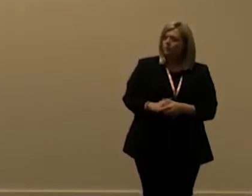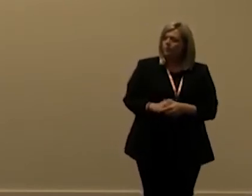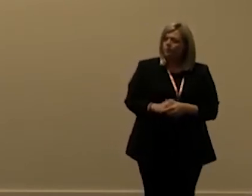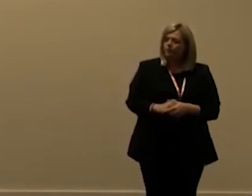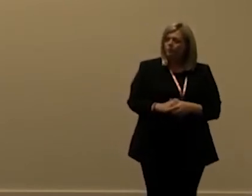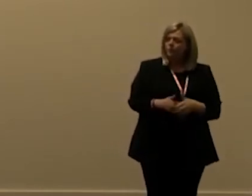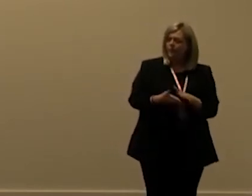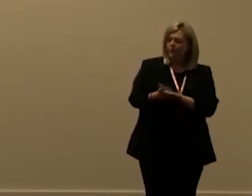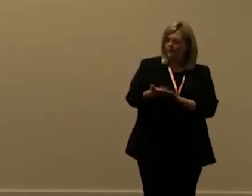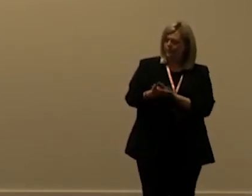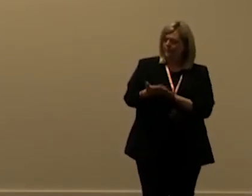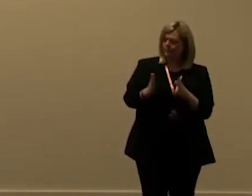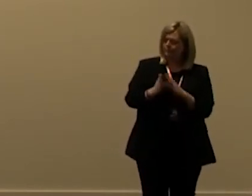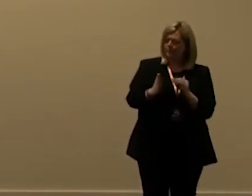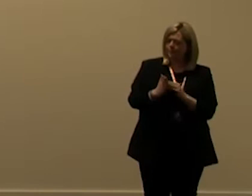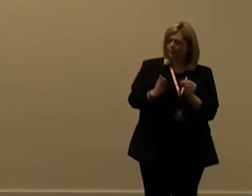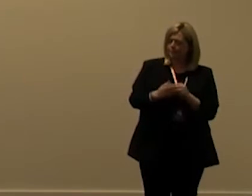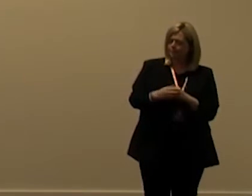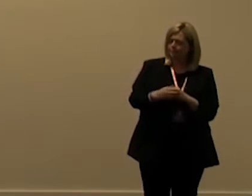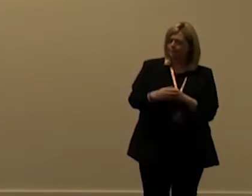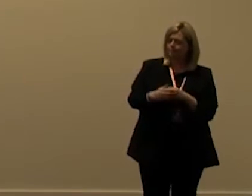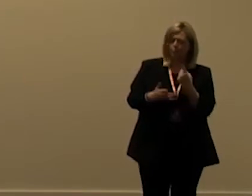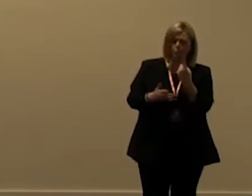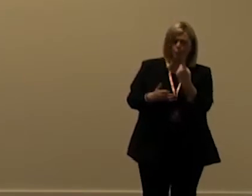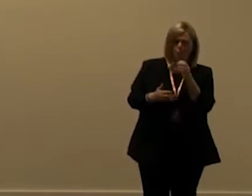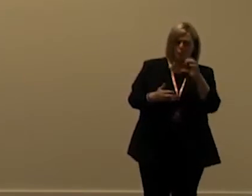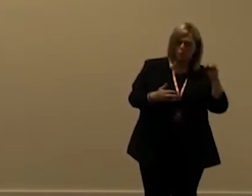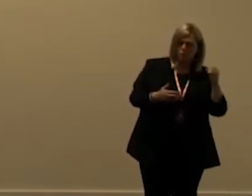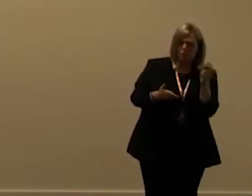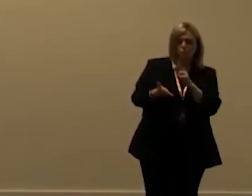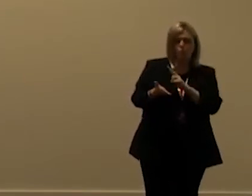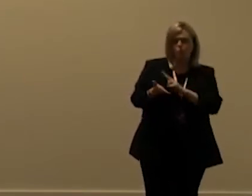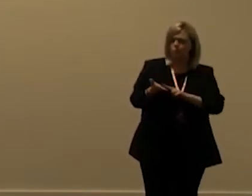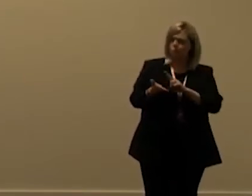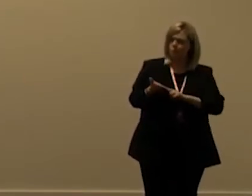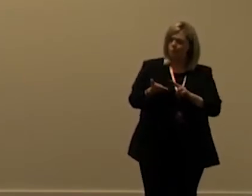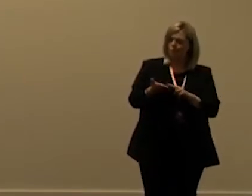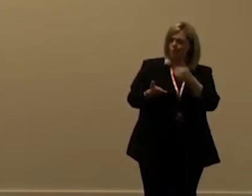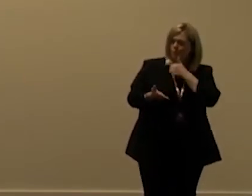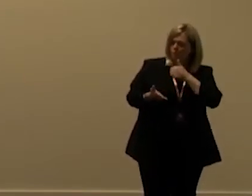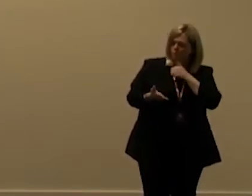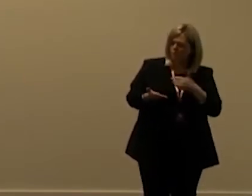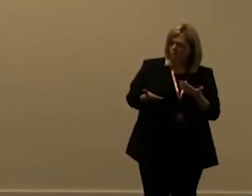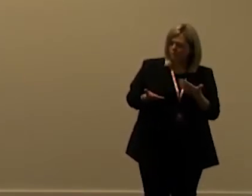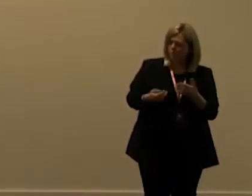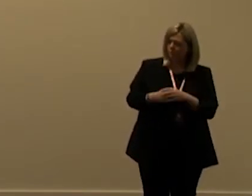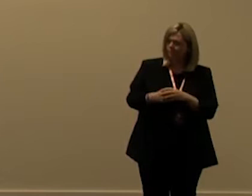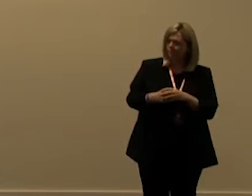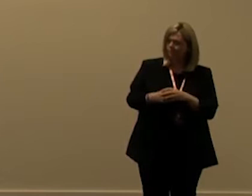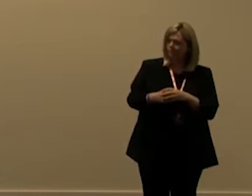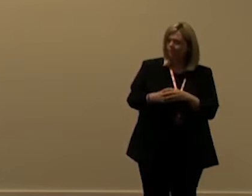so that means that if you have 100 100 normal sales sales users and